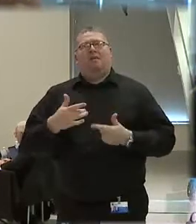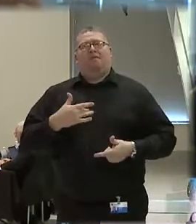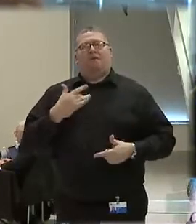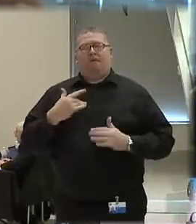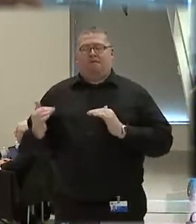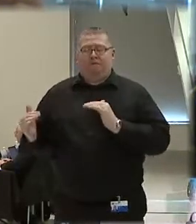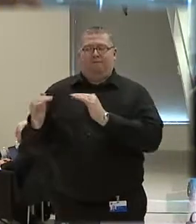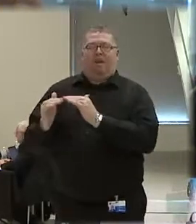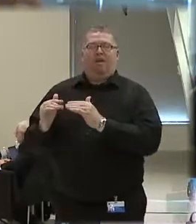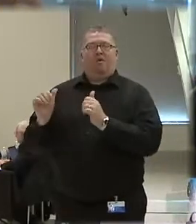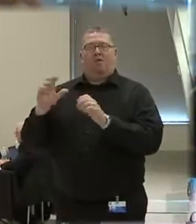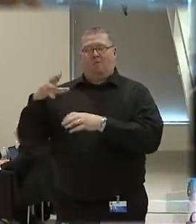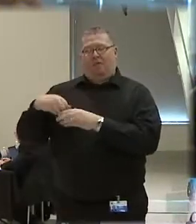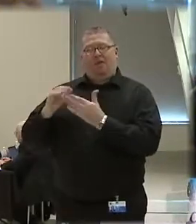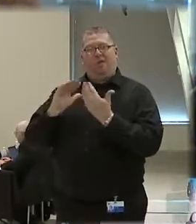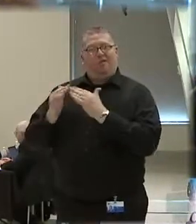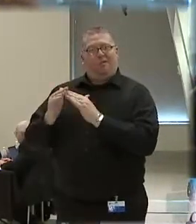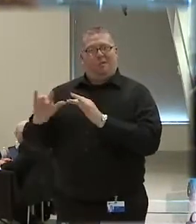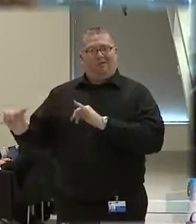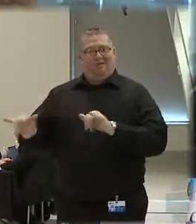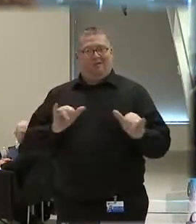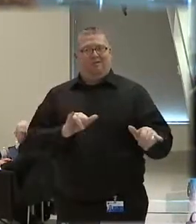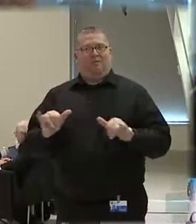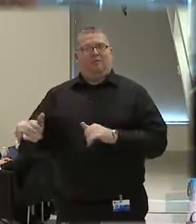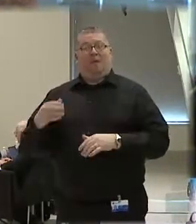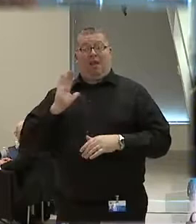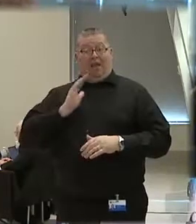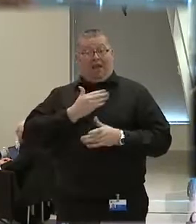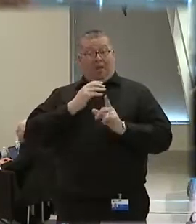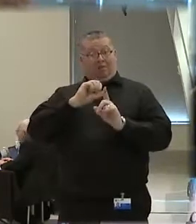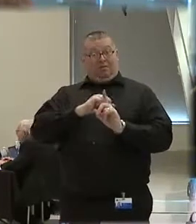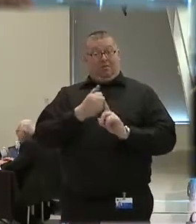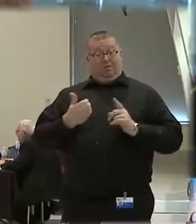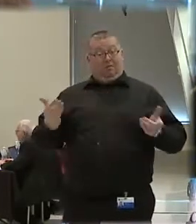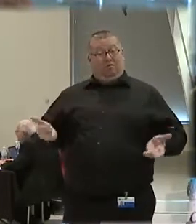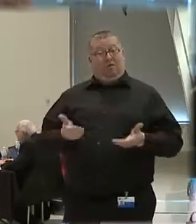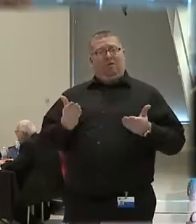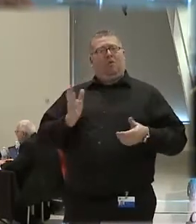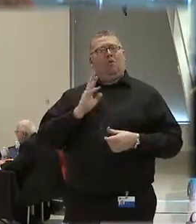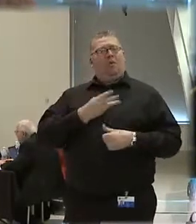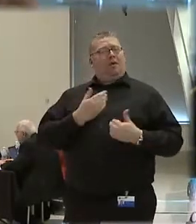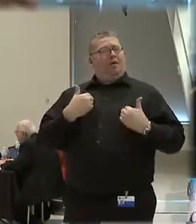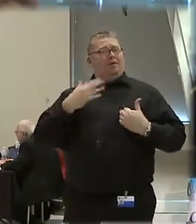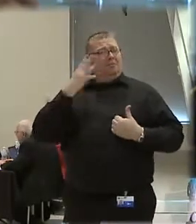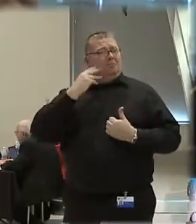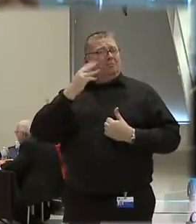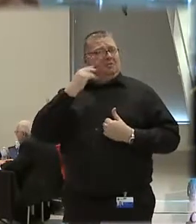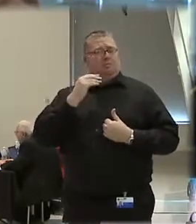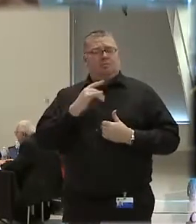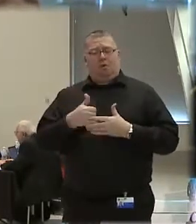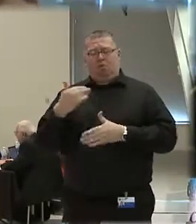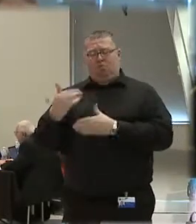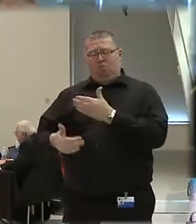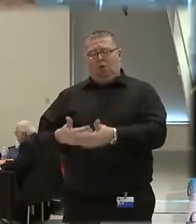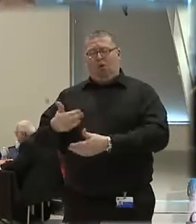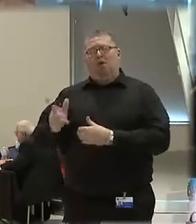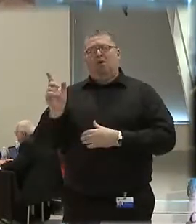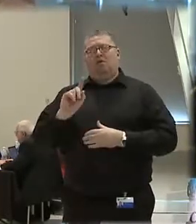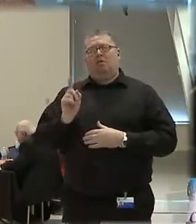fairness within the community as well. Now, in our situation, what we have is a process where